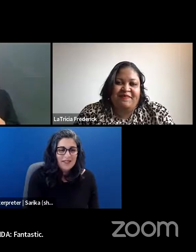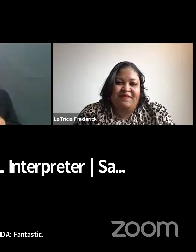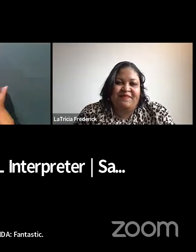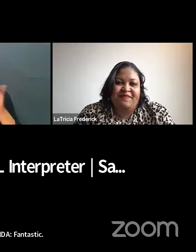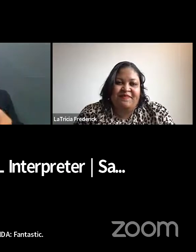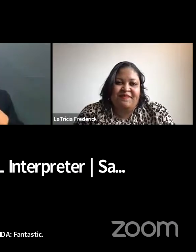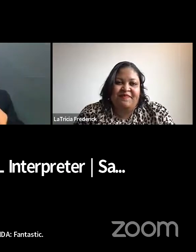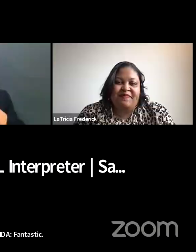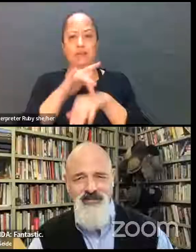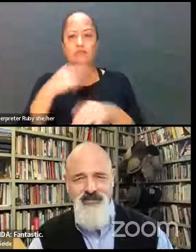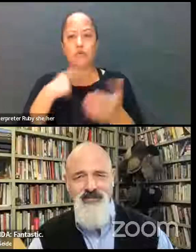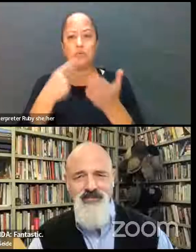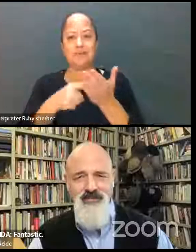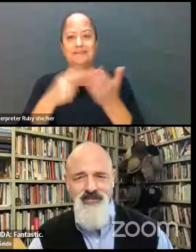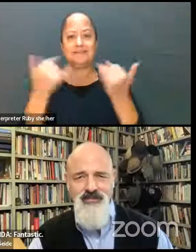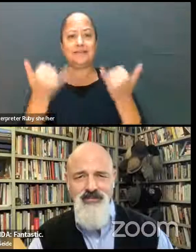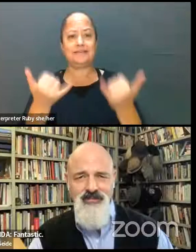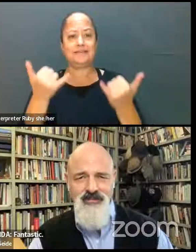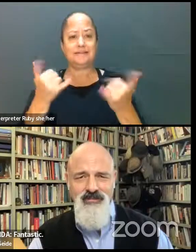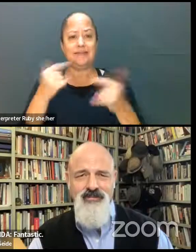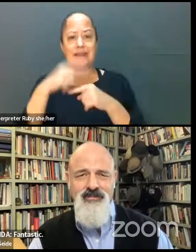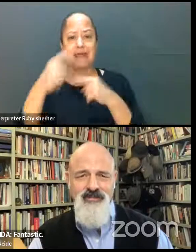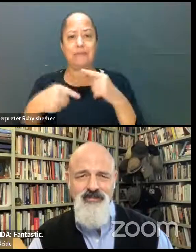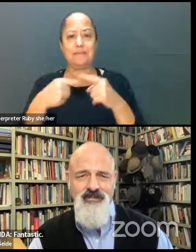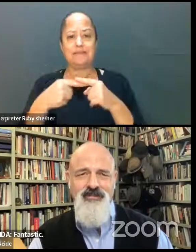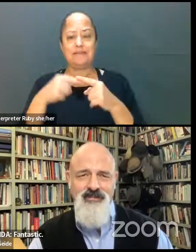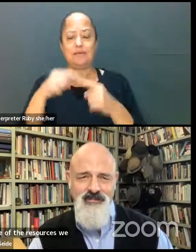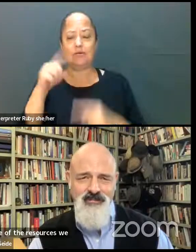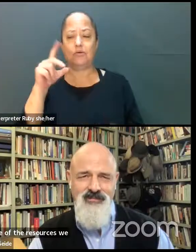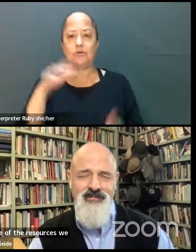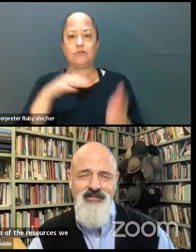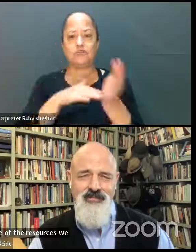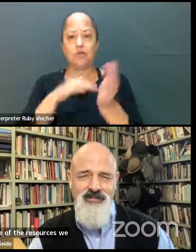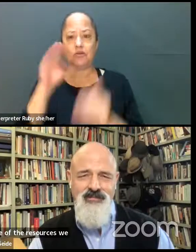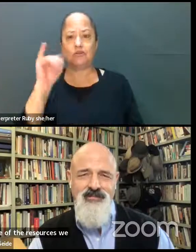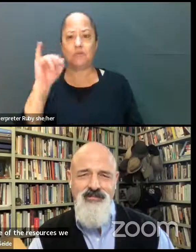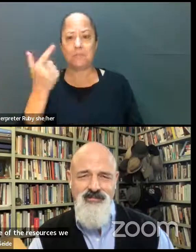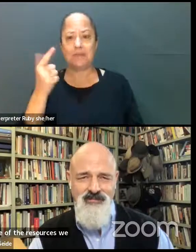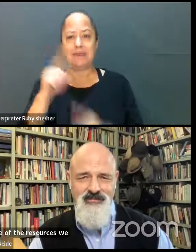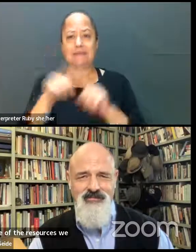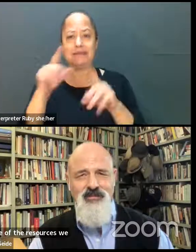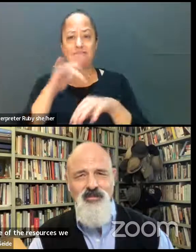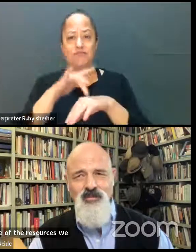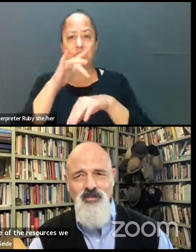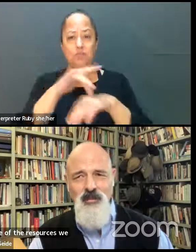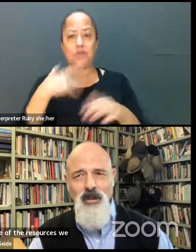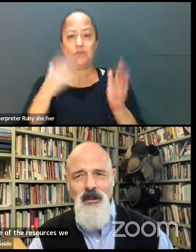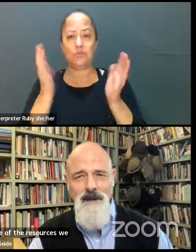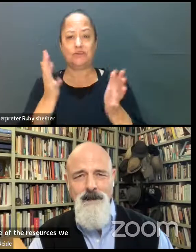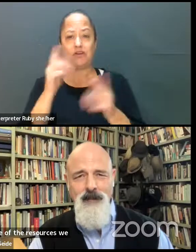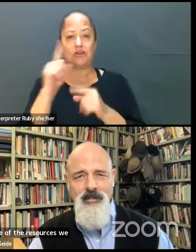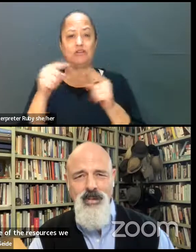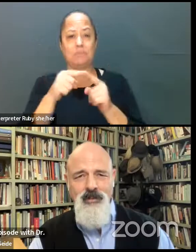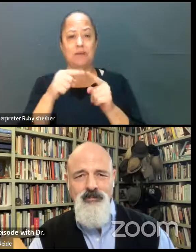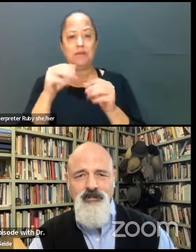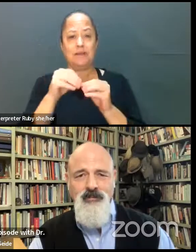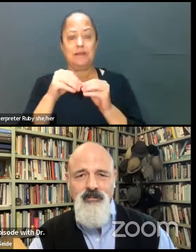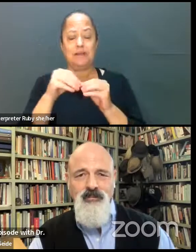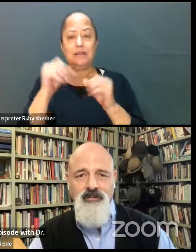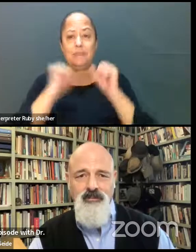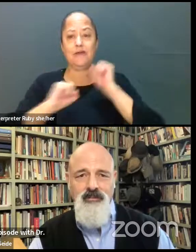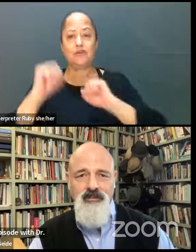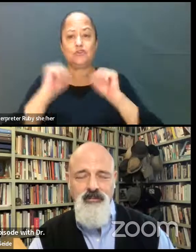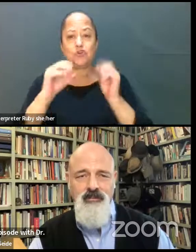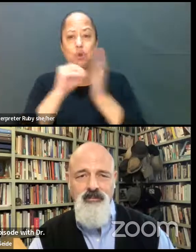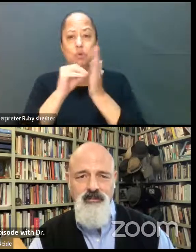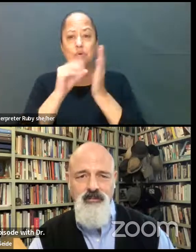that we discussed today, the episode with Dr. Vivian Ming and several of the other resources that we talked about in our show notes coming